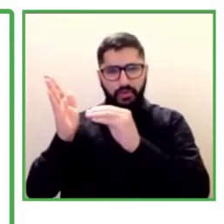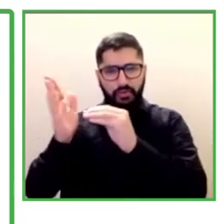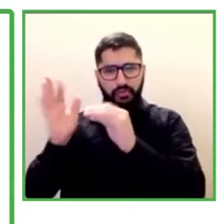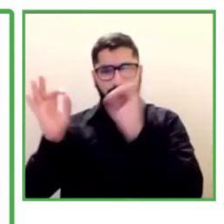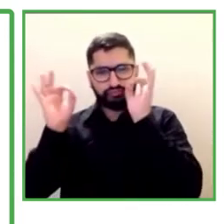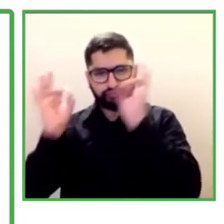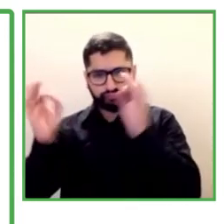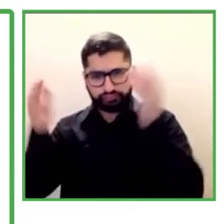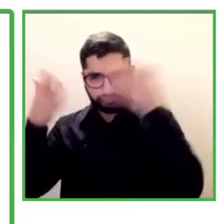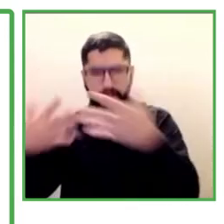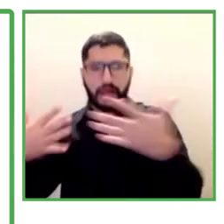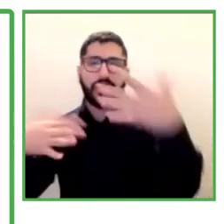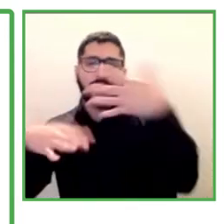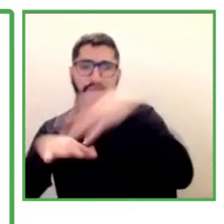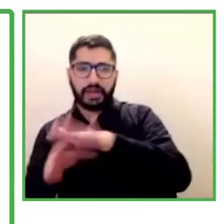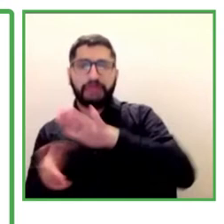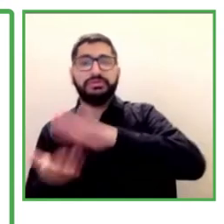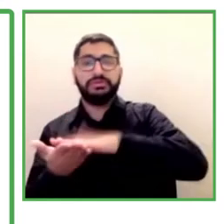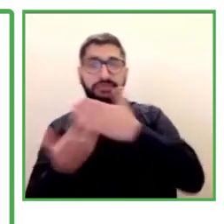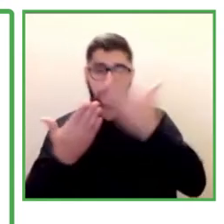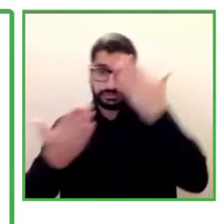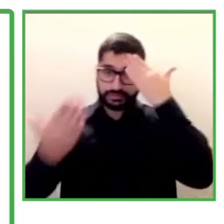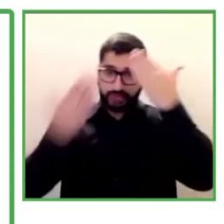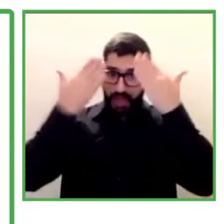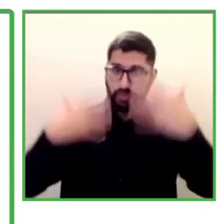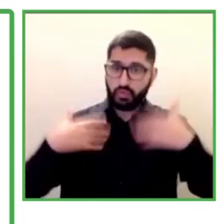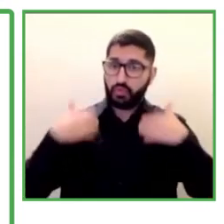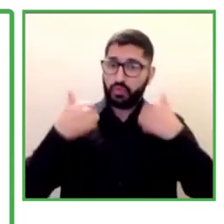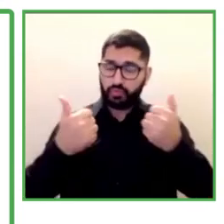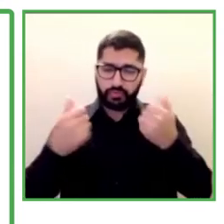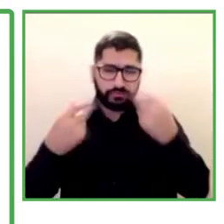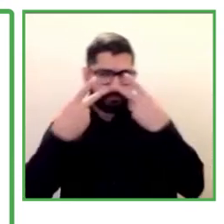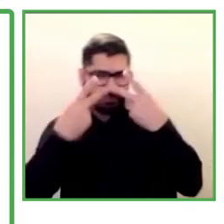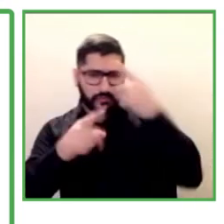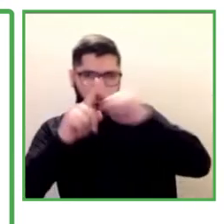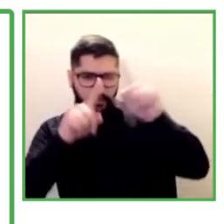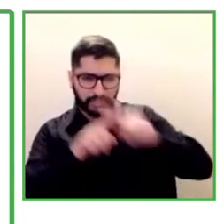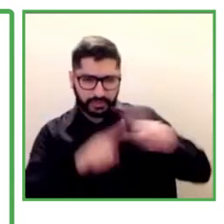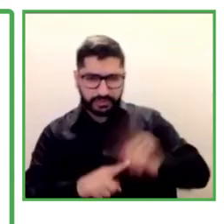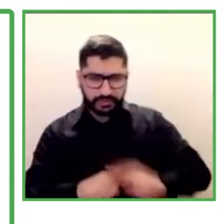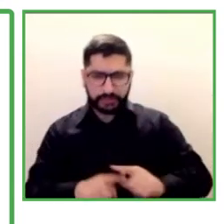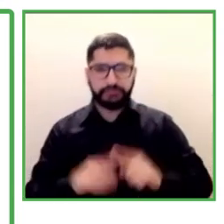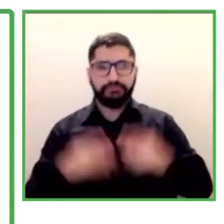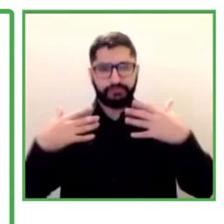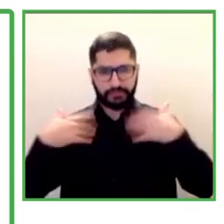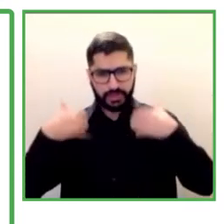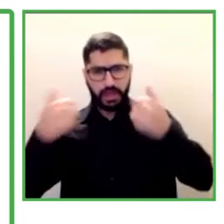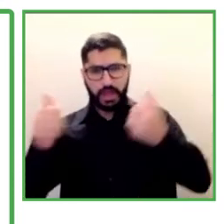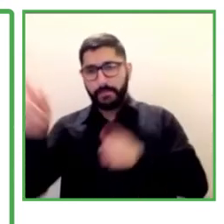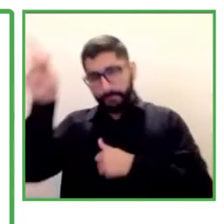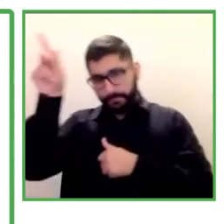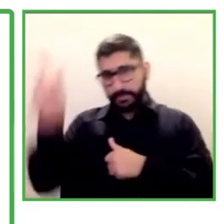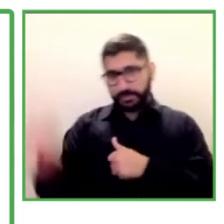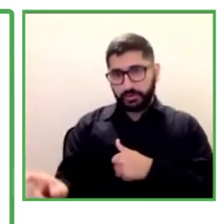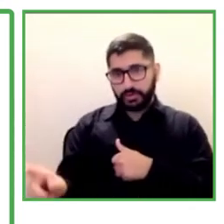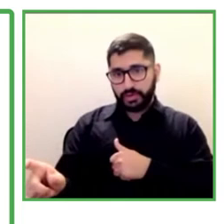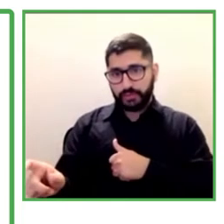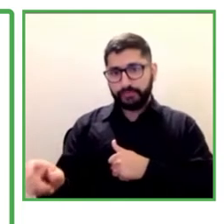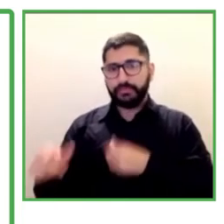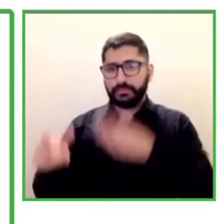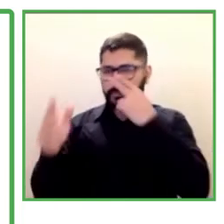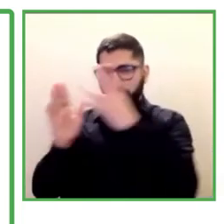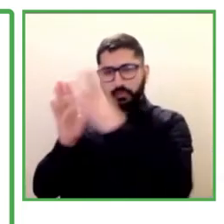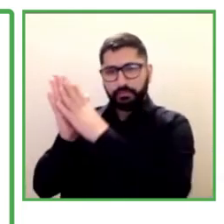going to cover the different areas, medical aspects and psychosocial aspects, so that we can include them